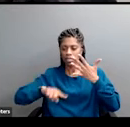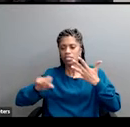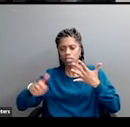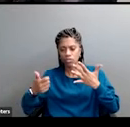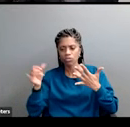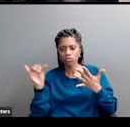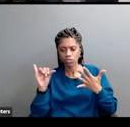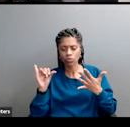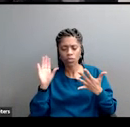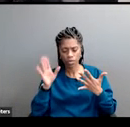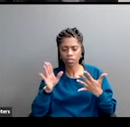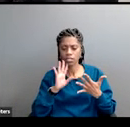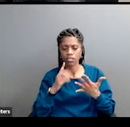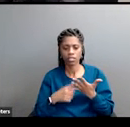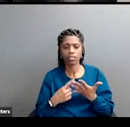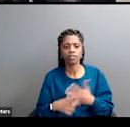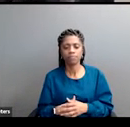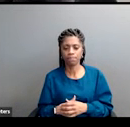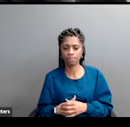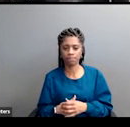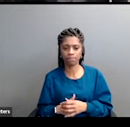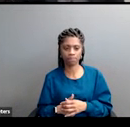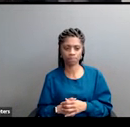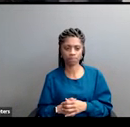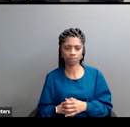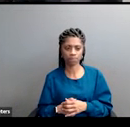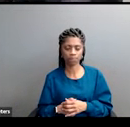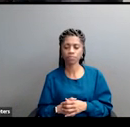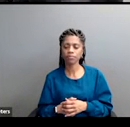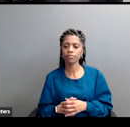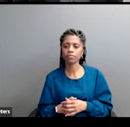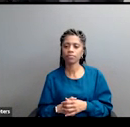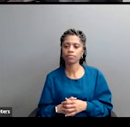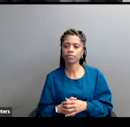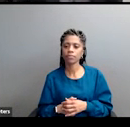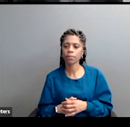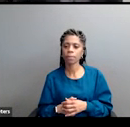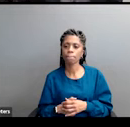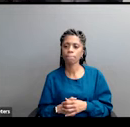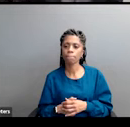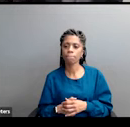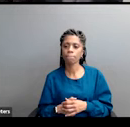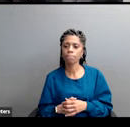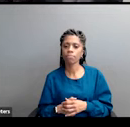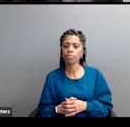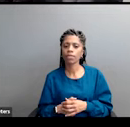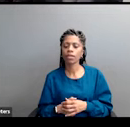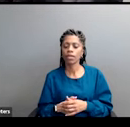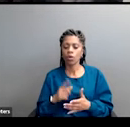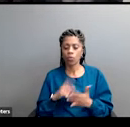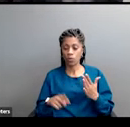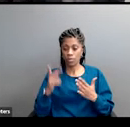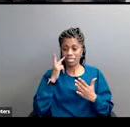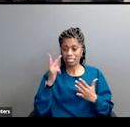okay here's the other thing i want us to keep in mind what we're seeing now